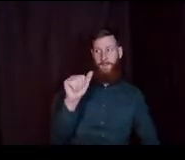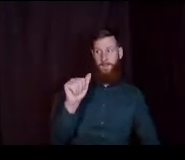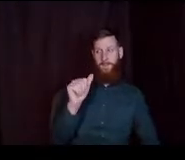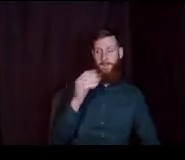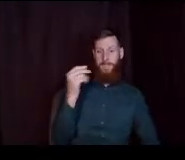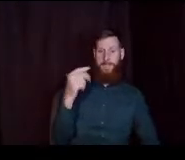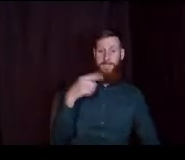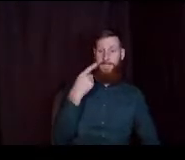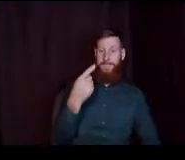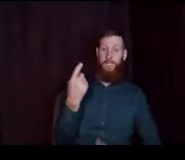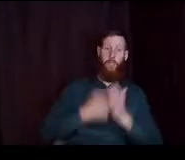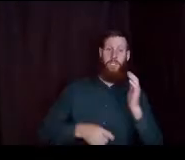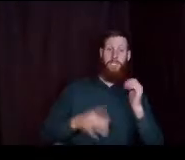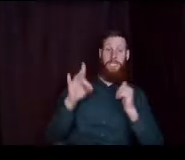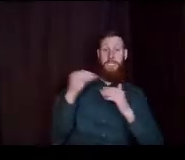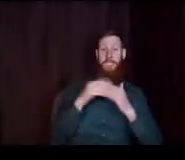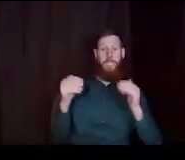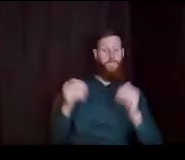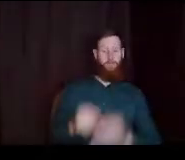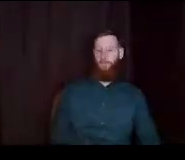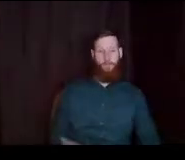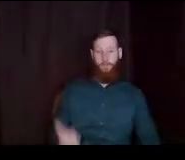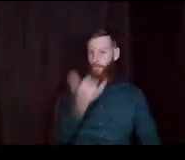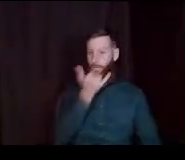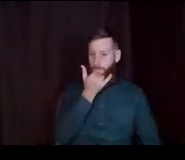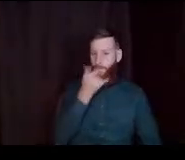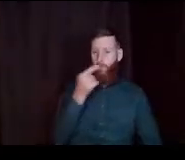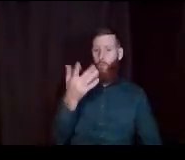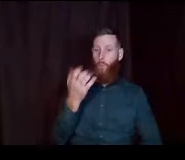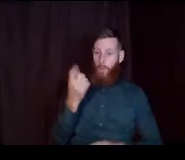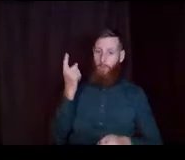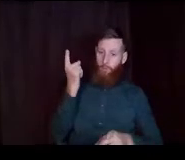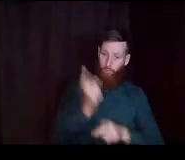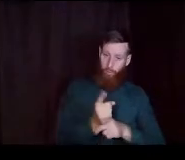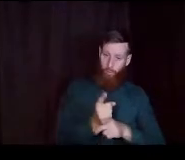bucks. it's the wrong website. just want to make sure on the right website.